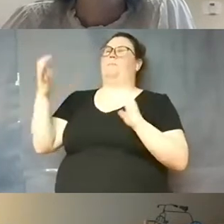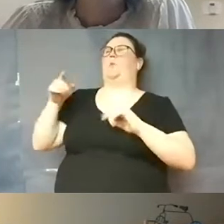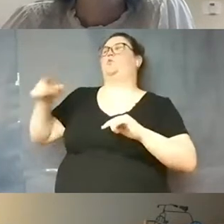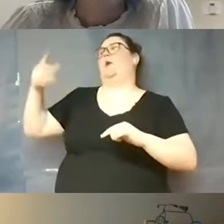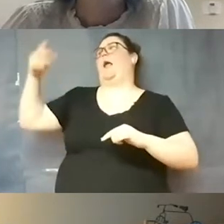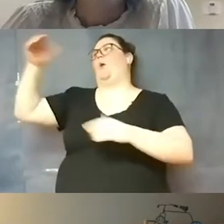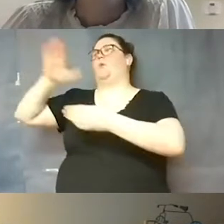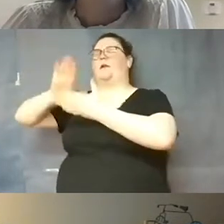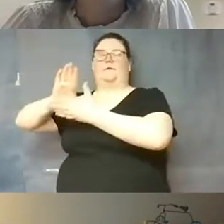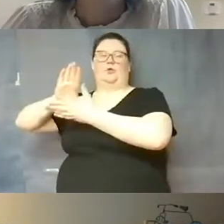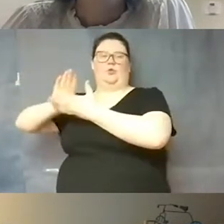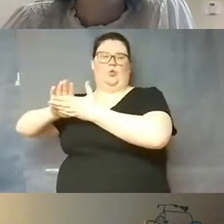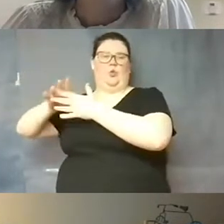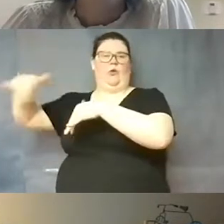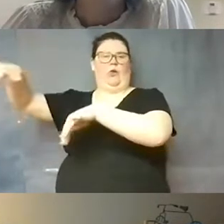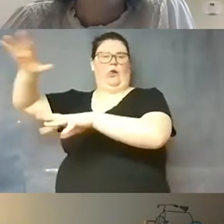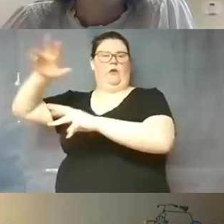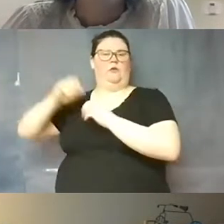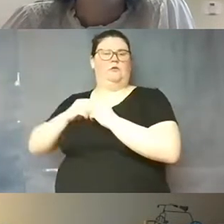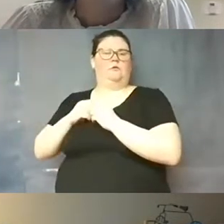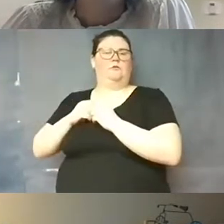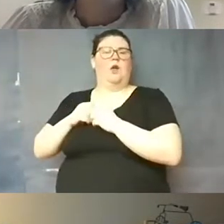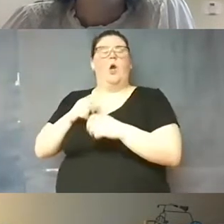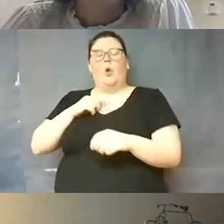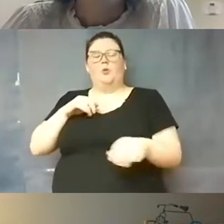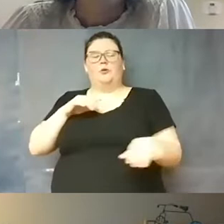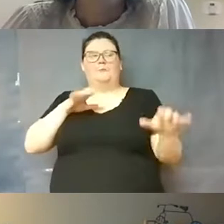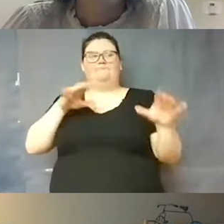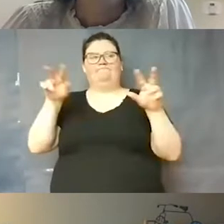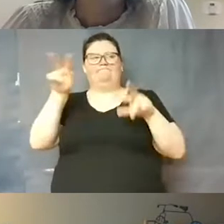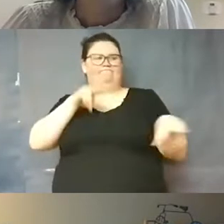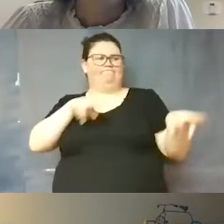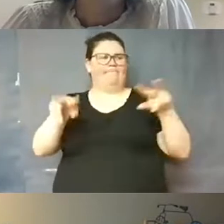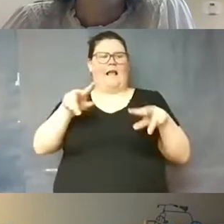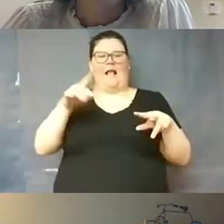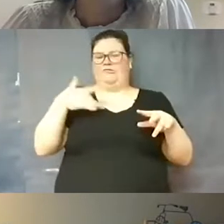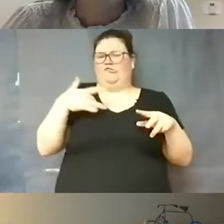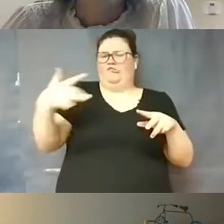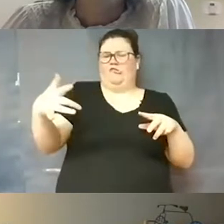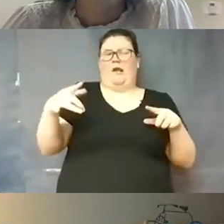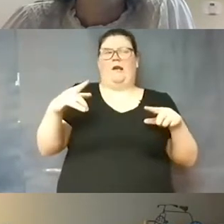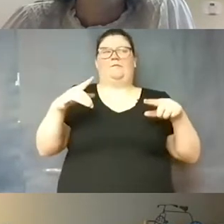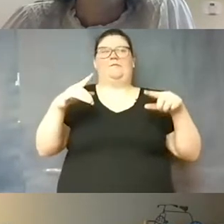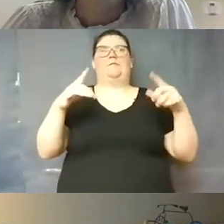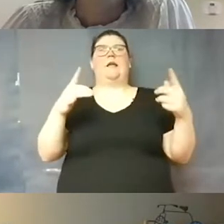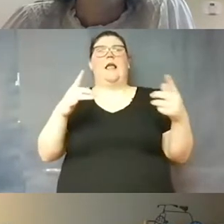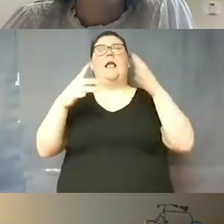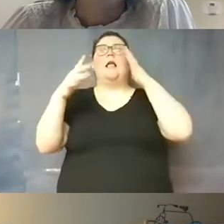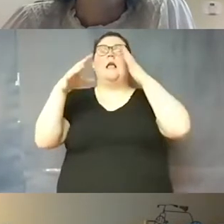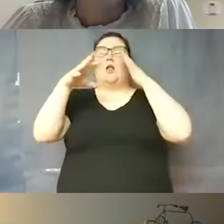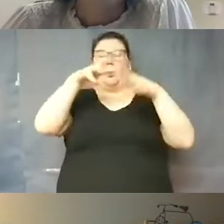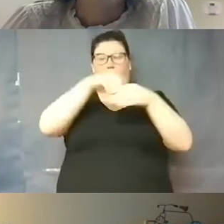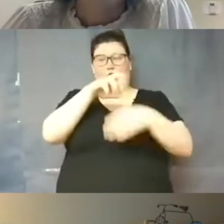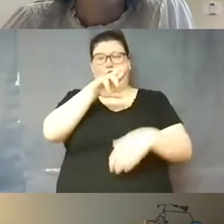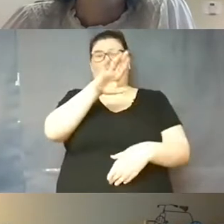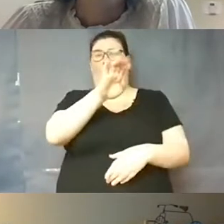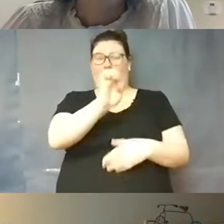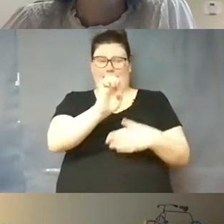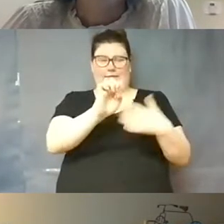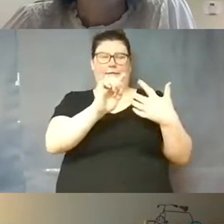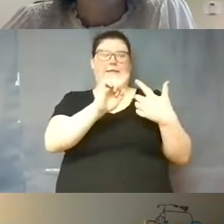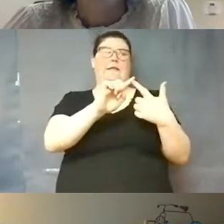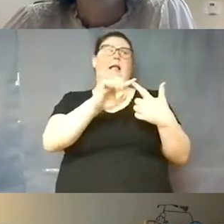so um we really look at trends and um it does include race it does include um